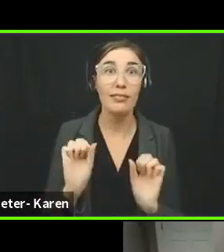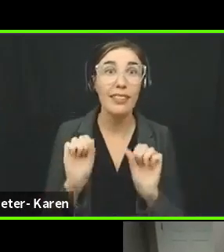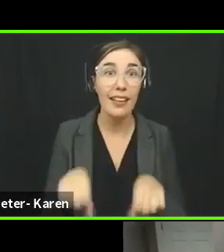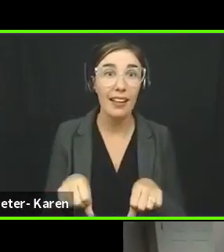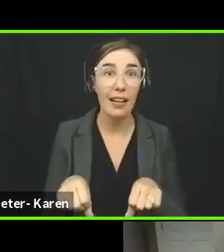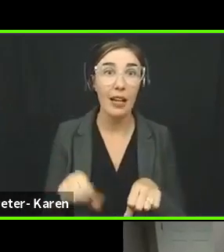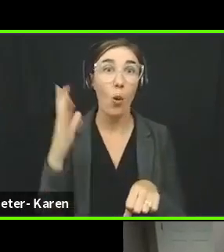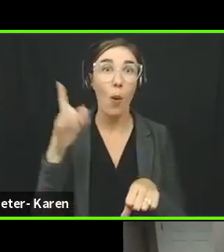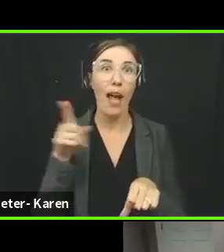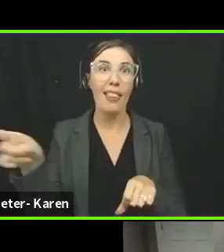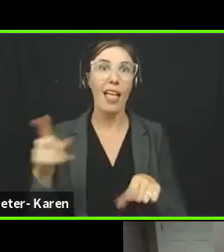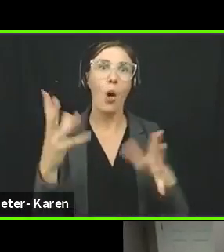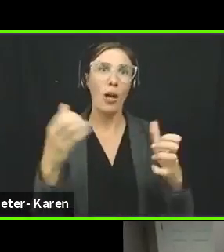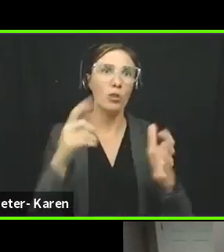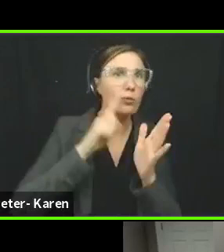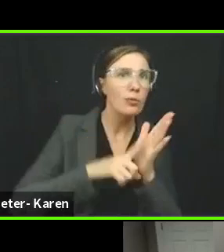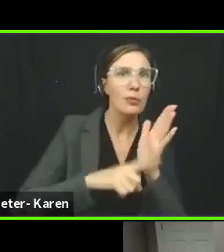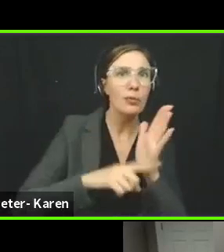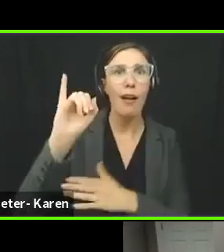tracing it back.